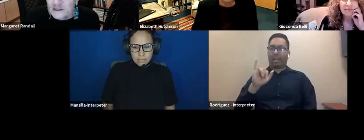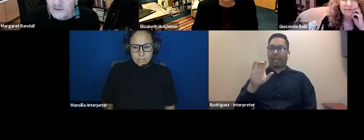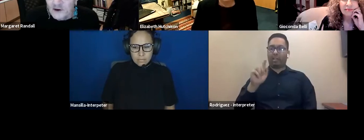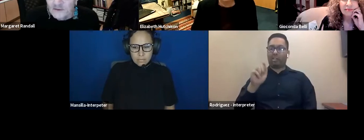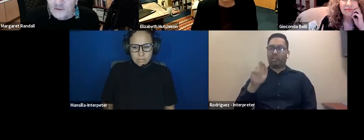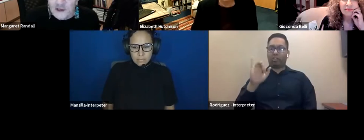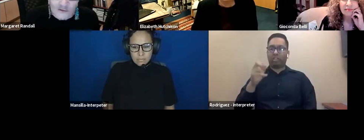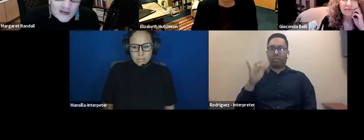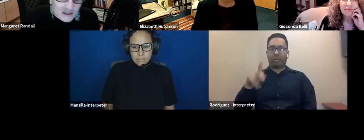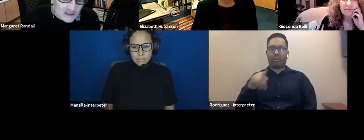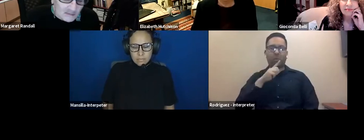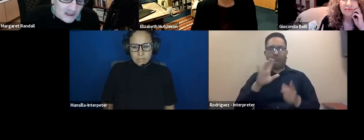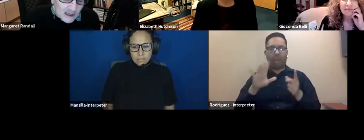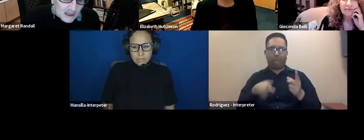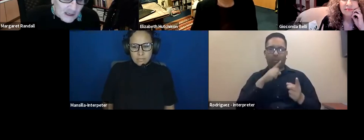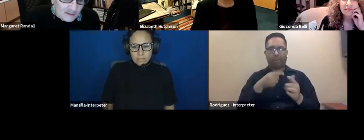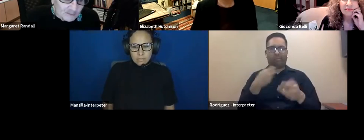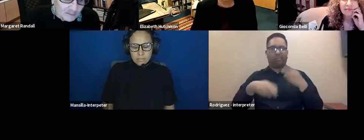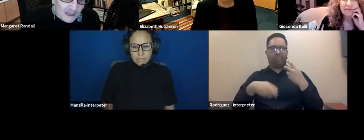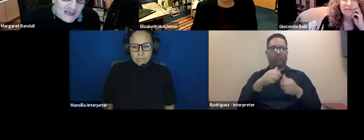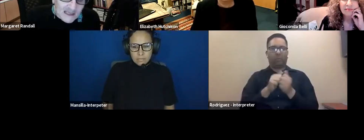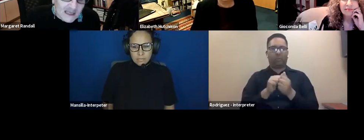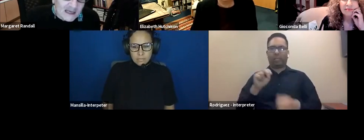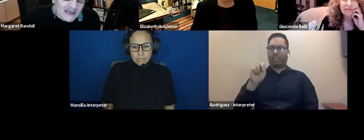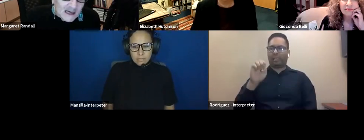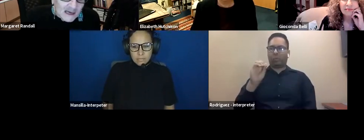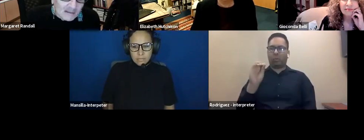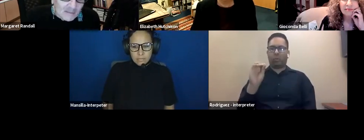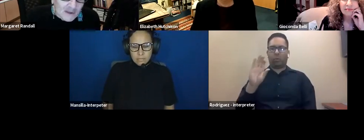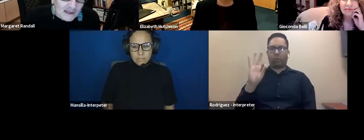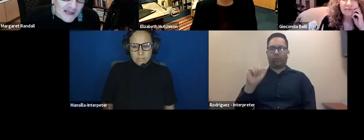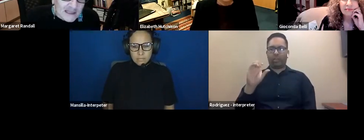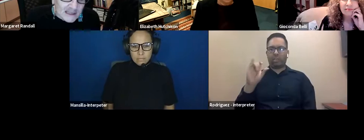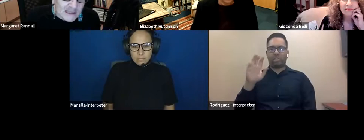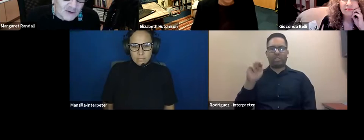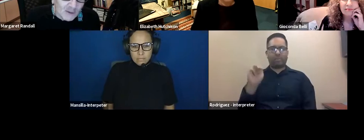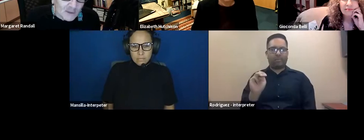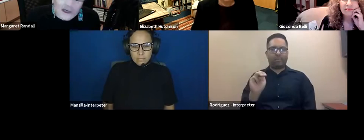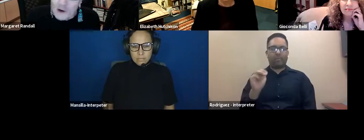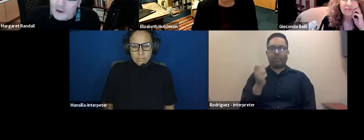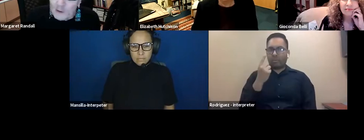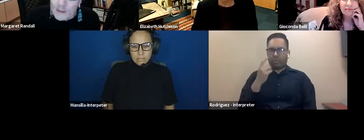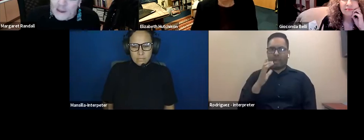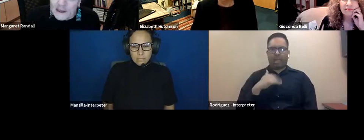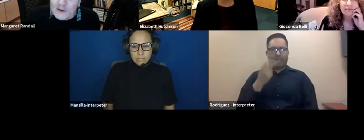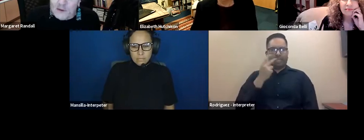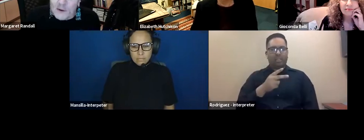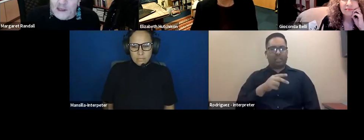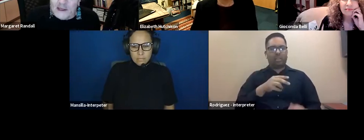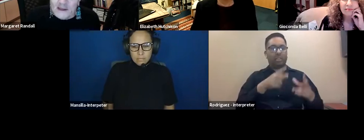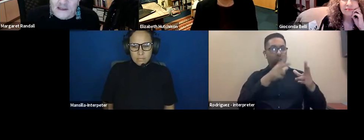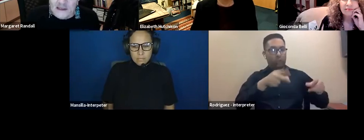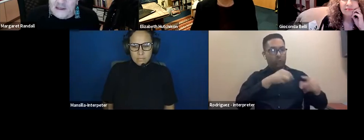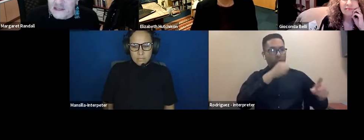the rise of, of neo-fascism. But I see the lessons from Nicaraguan women and other